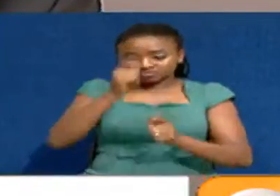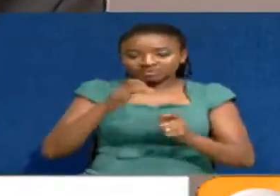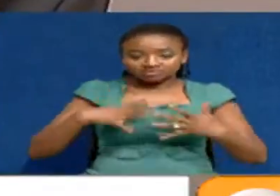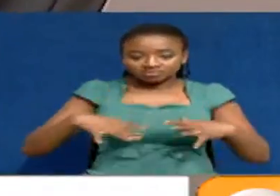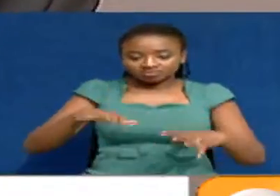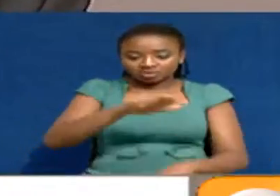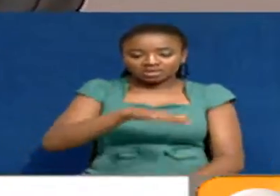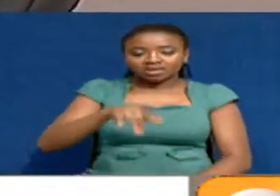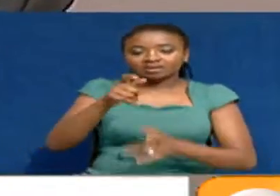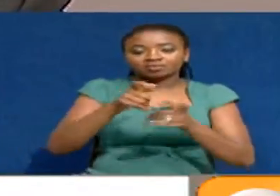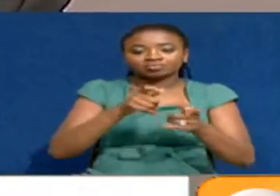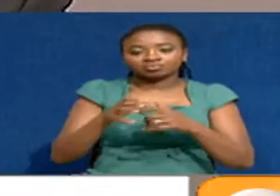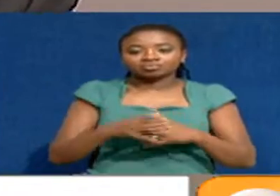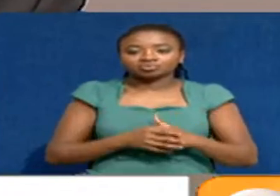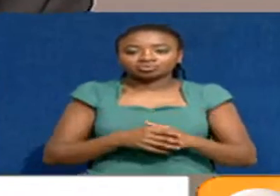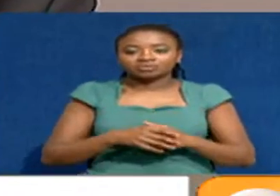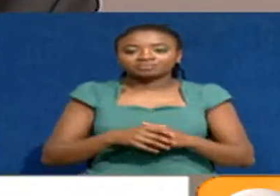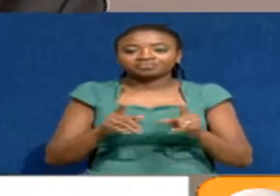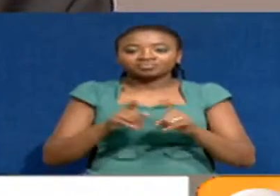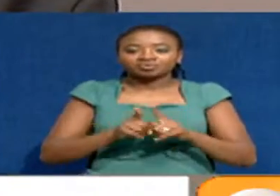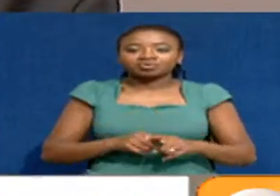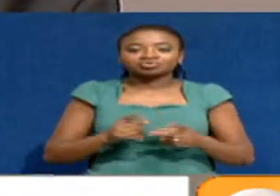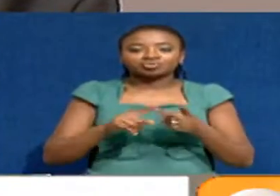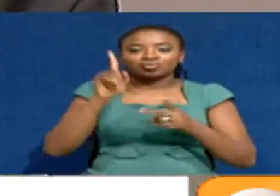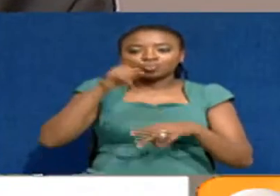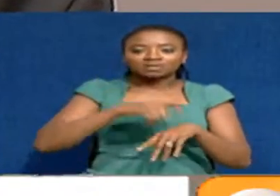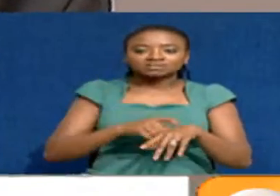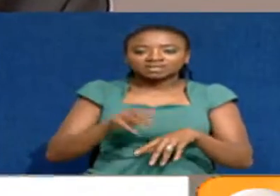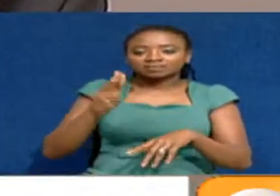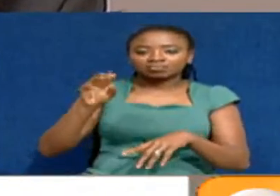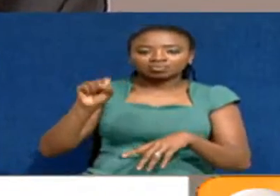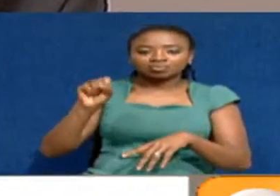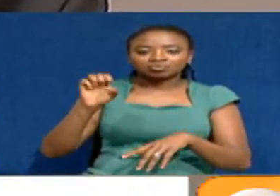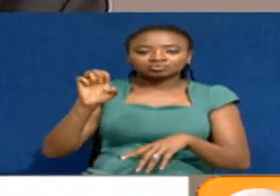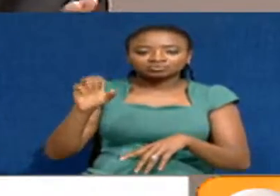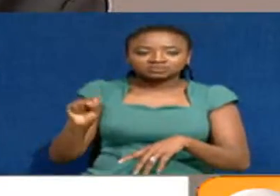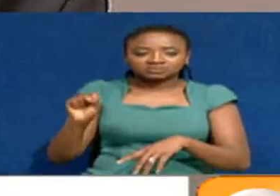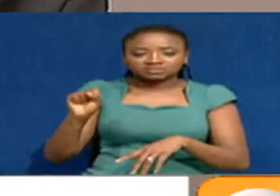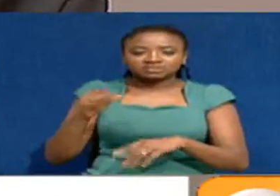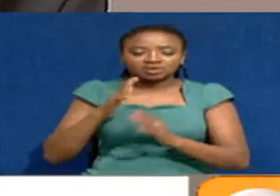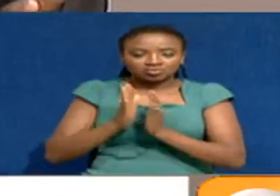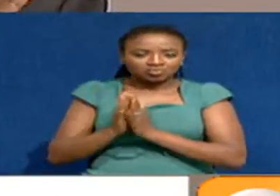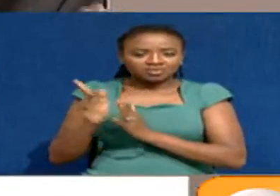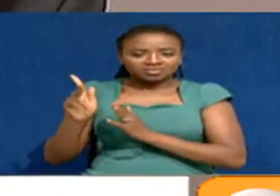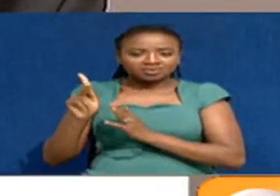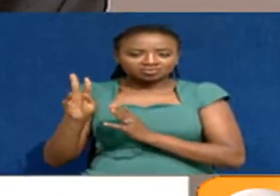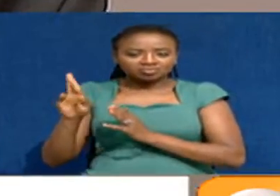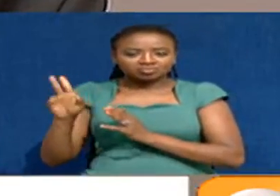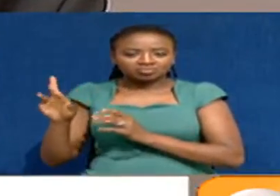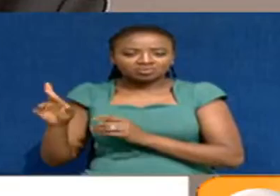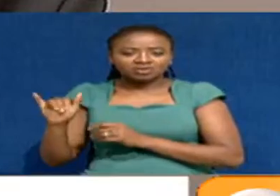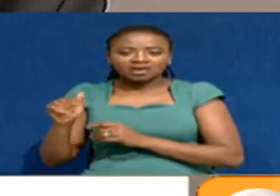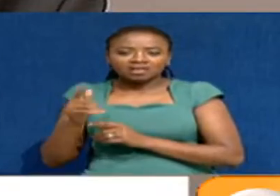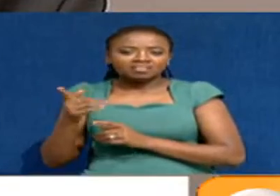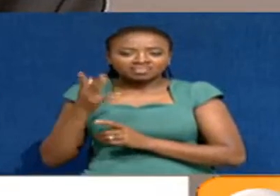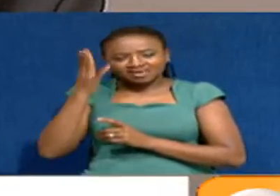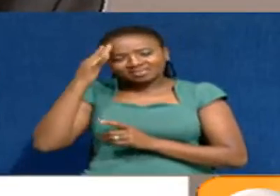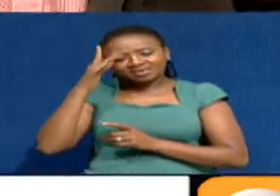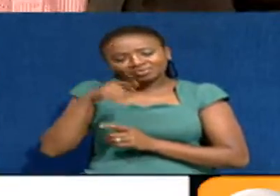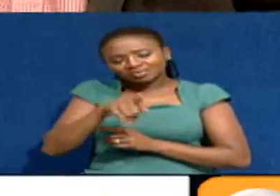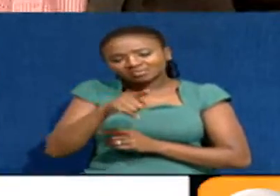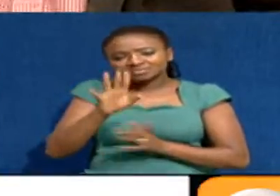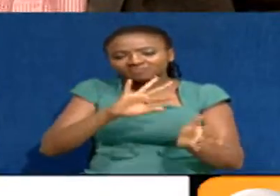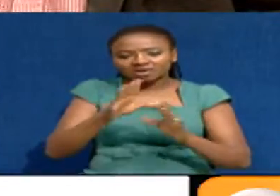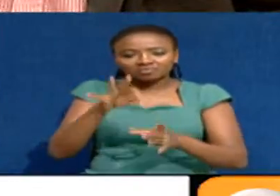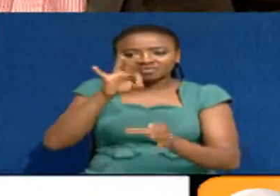I was with Moses Kuri at another time, and he also kept saying that he is being told about roads in Daragua. Have respect for the people of Daragua. When they know the elected leaders, they can talk to